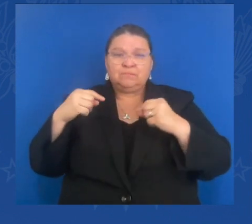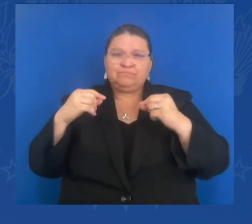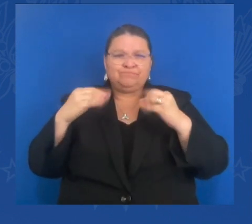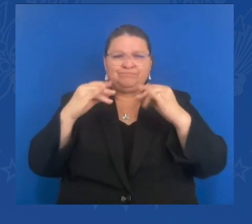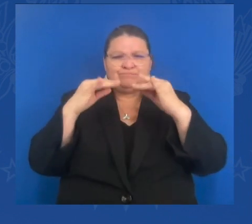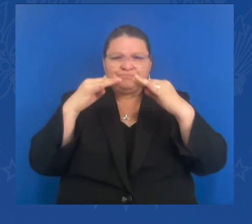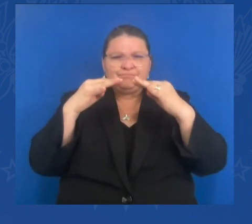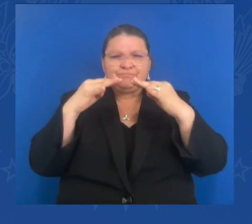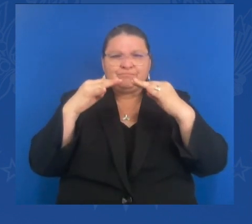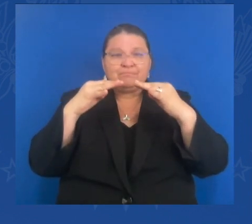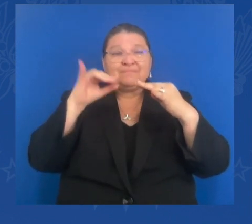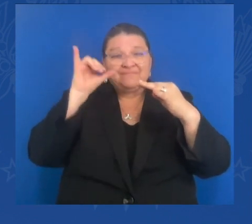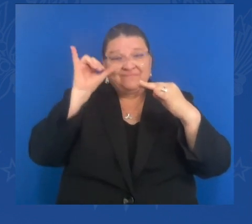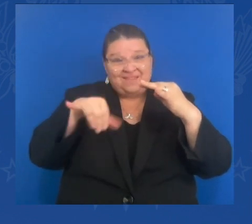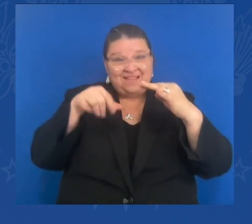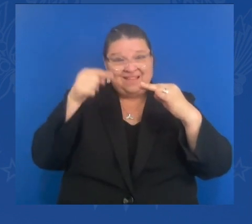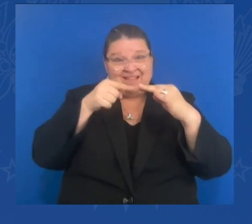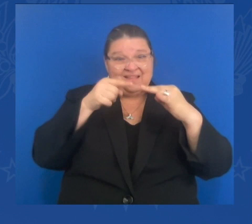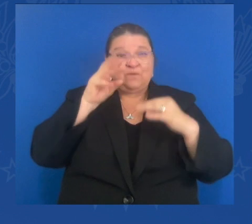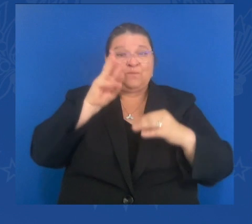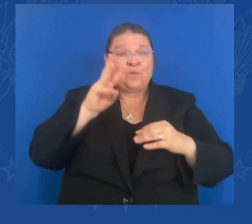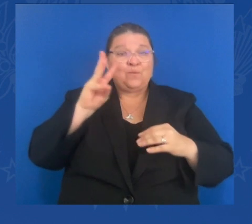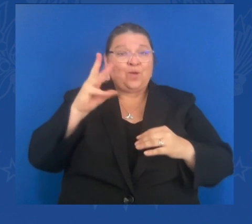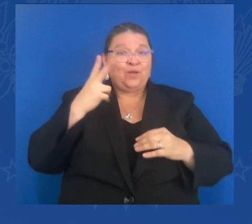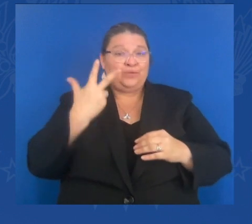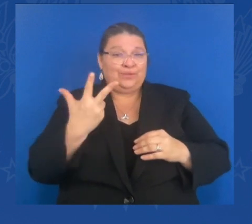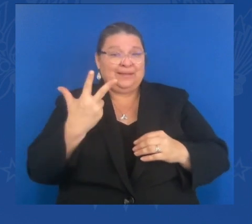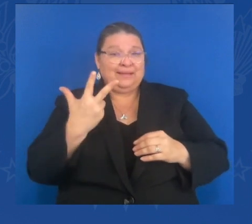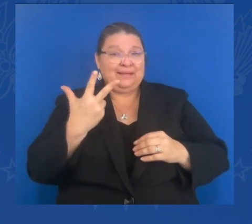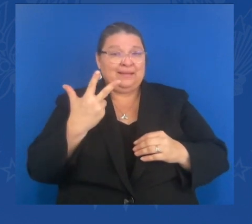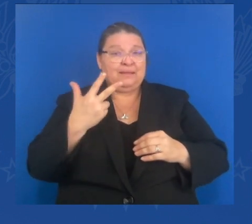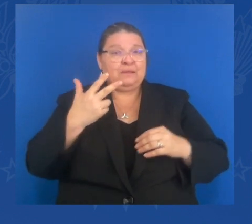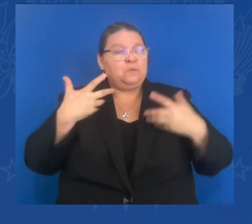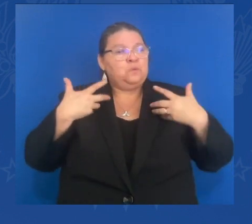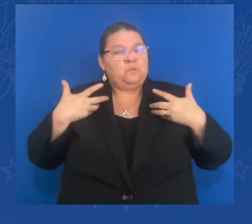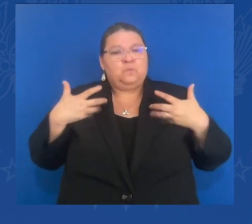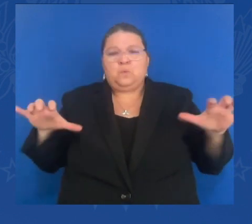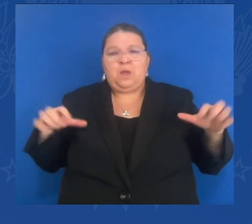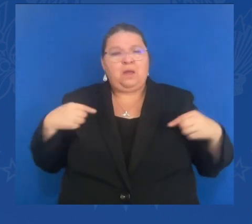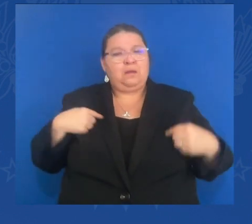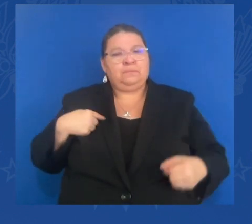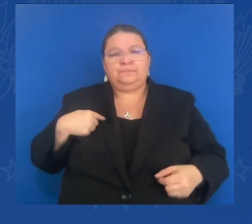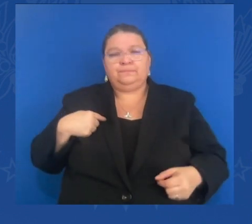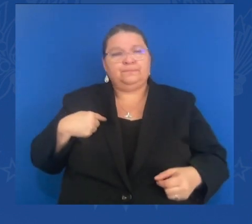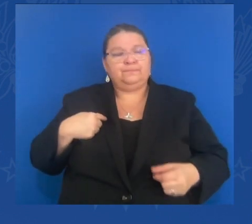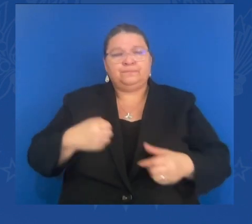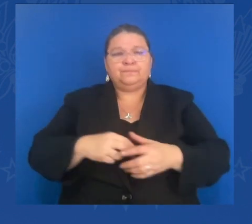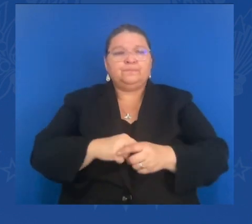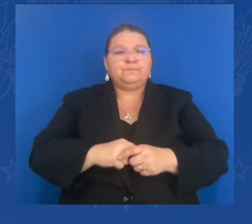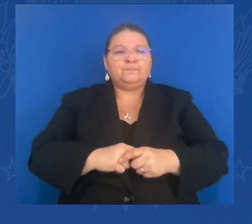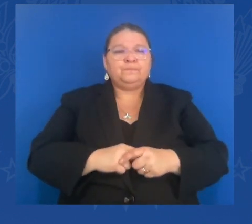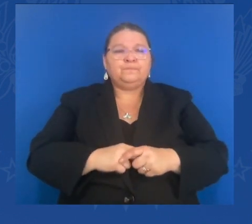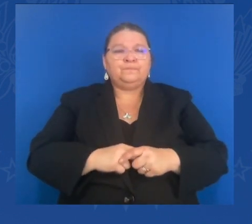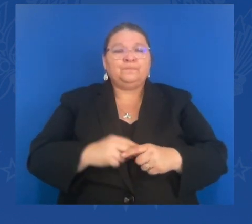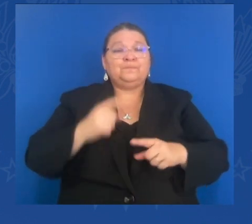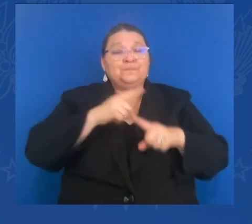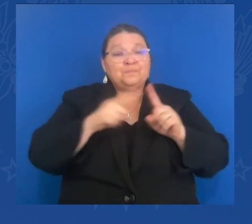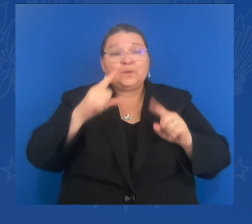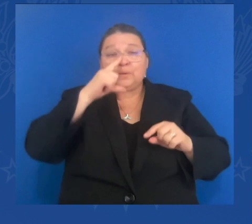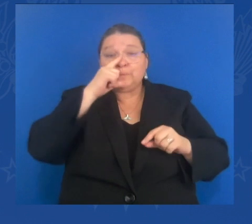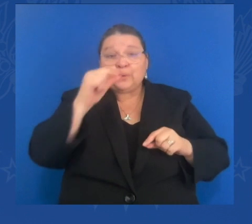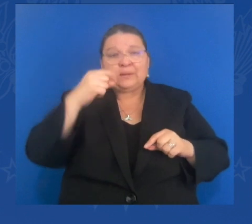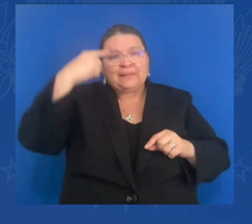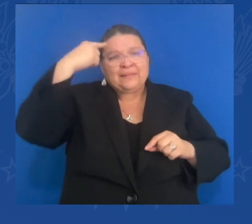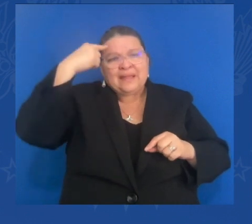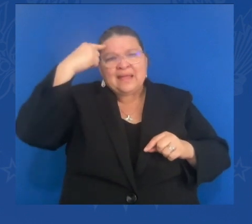But we already know Putin's war against Ukraine will never be a victory. He hoped to dominate Ukraine without a fight. He failed.